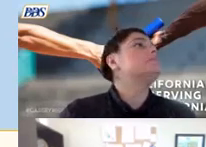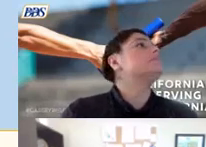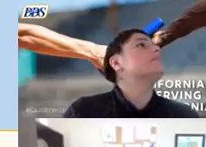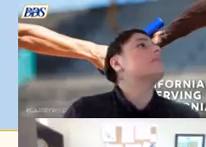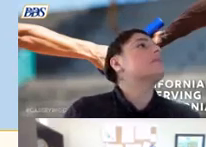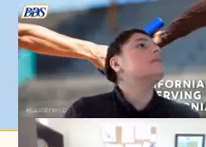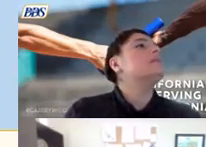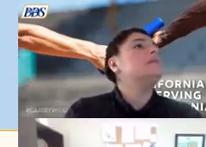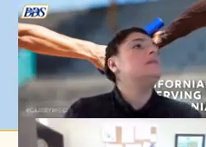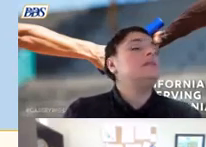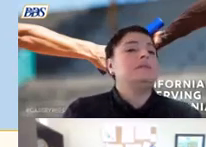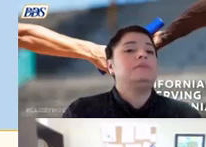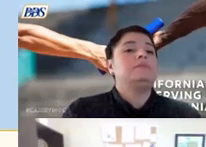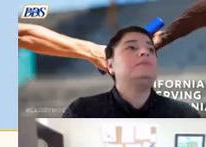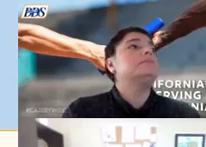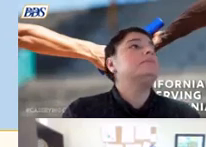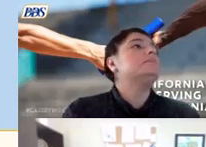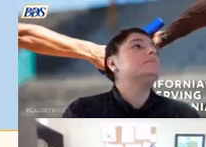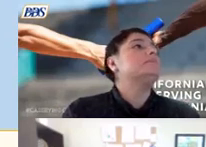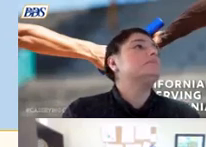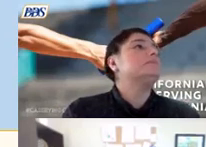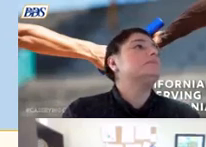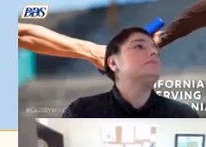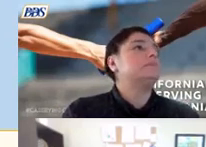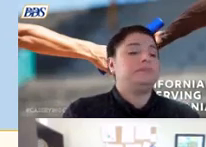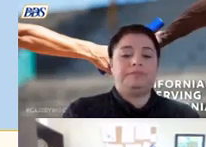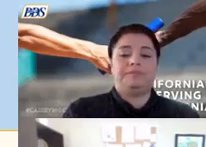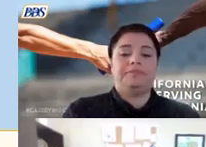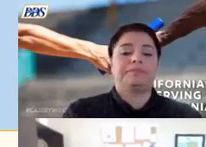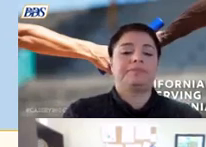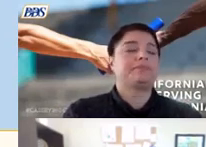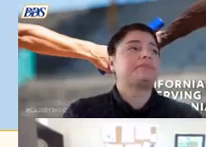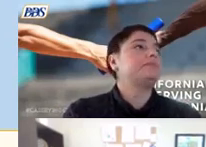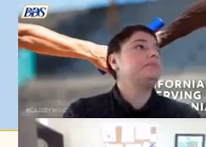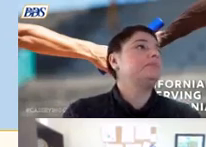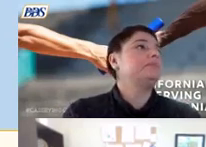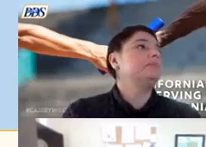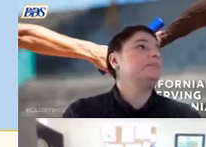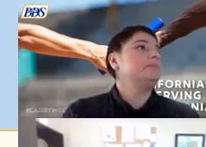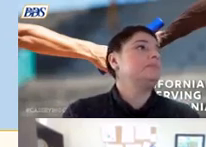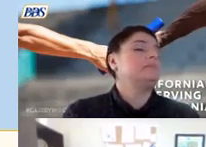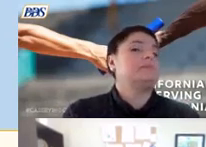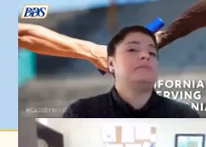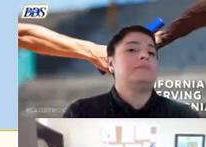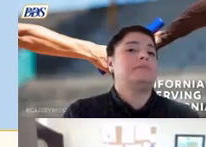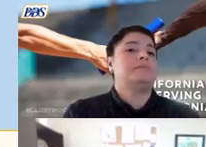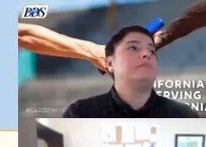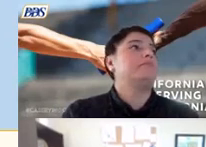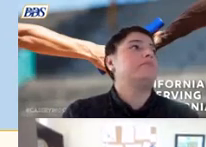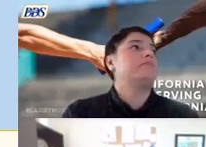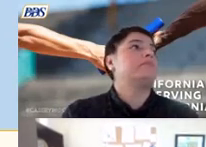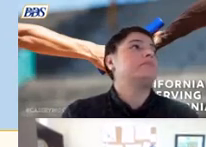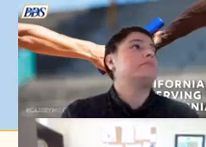27 uh outreach 25 by the two other communities like scoey ethna